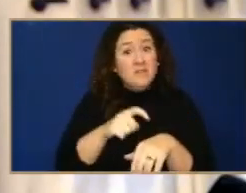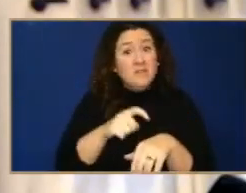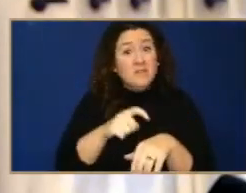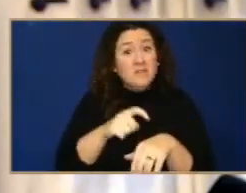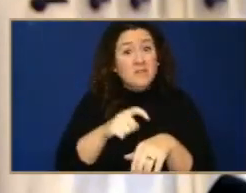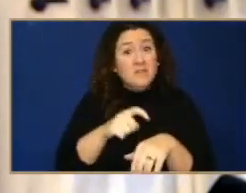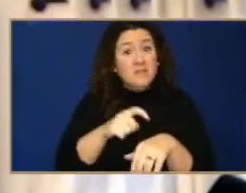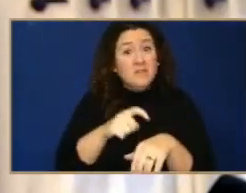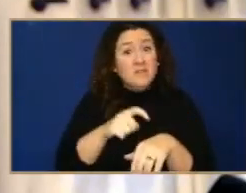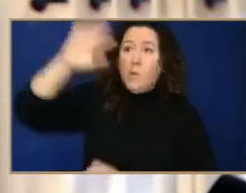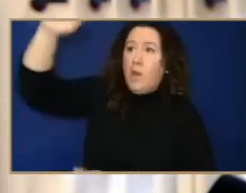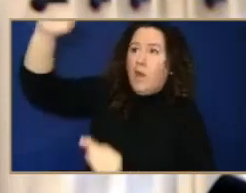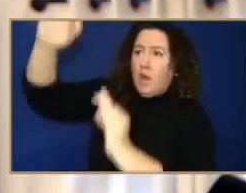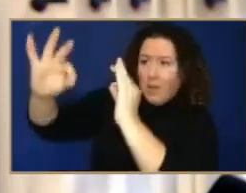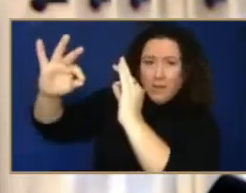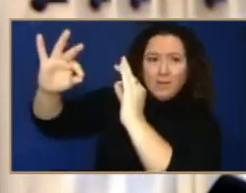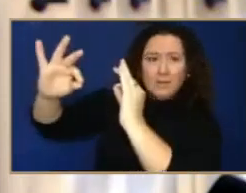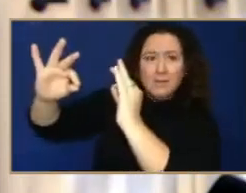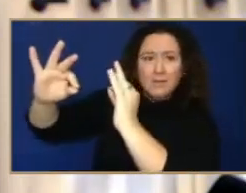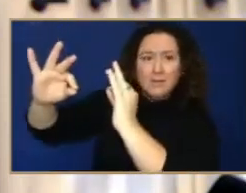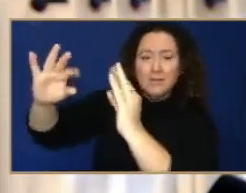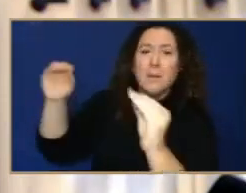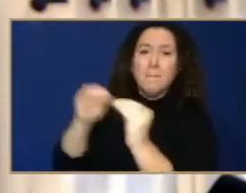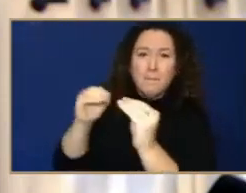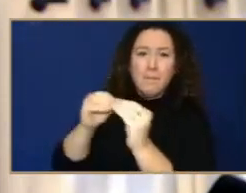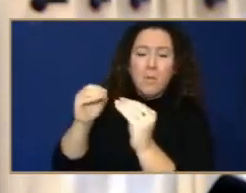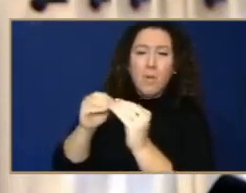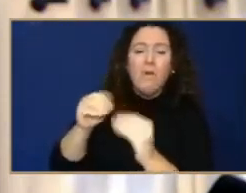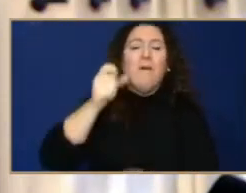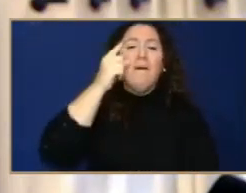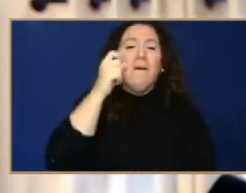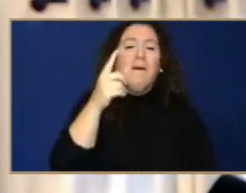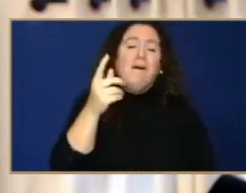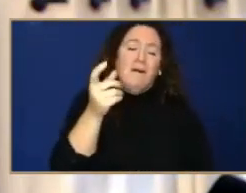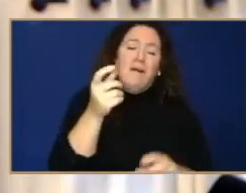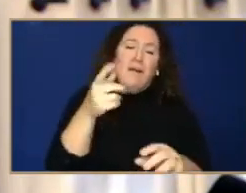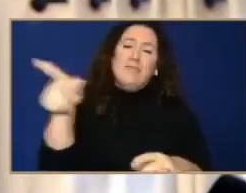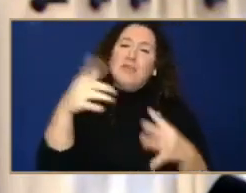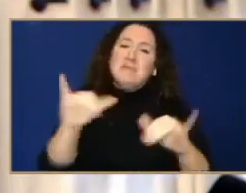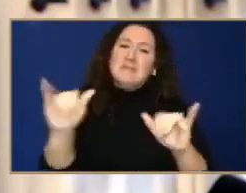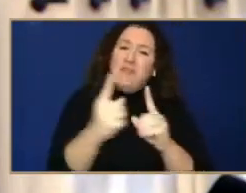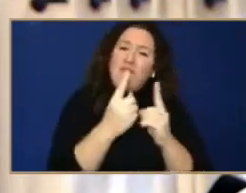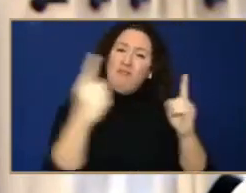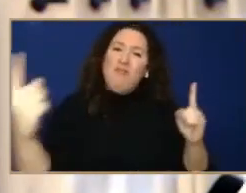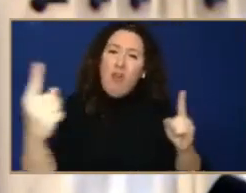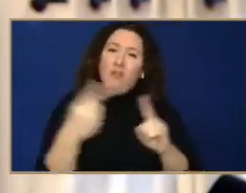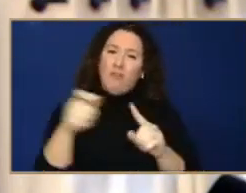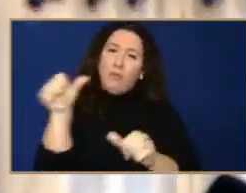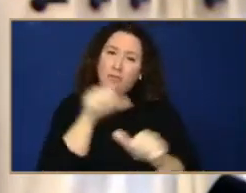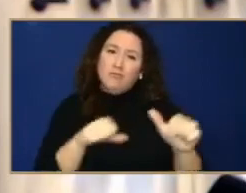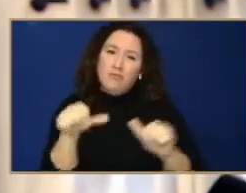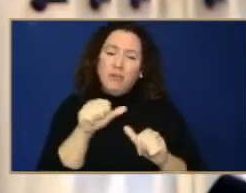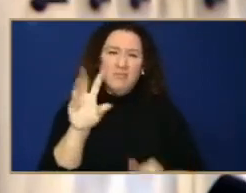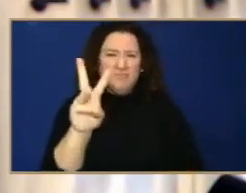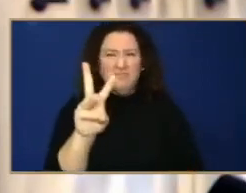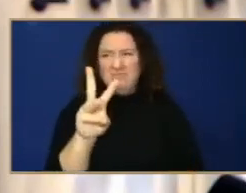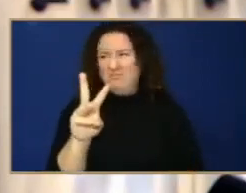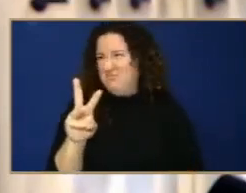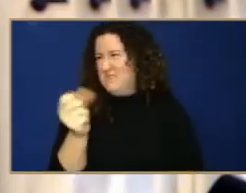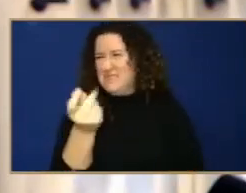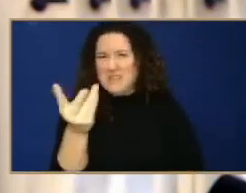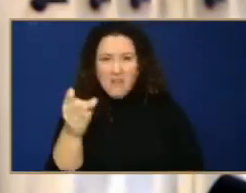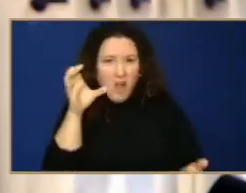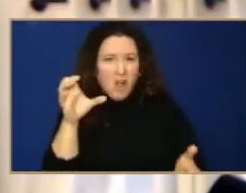alignment between them. They're not close in space. They're still hundreds of millions of kilometers apart from each other, but they're in the sky. They appear as two